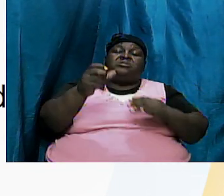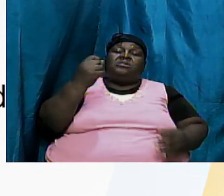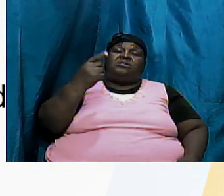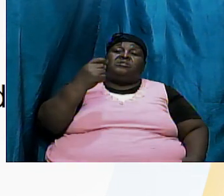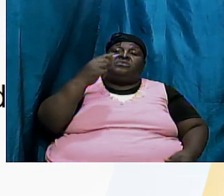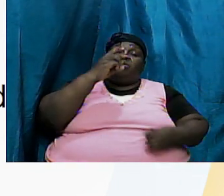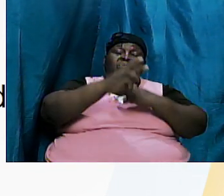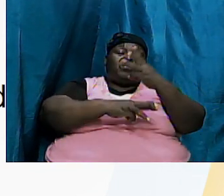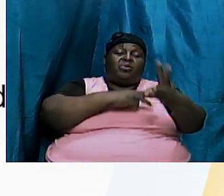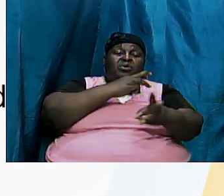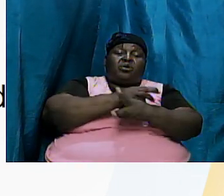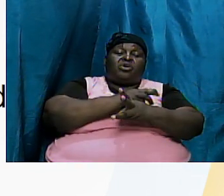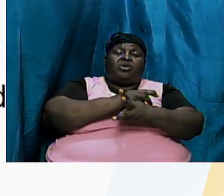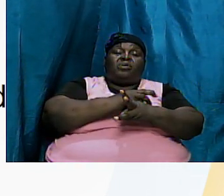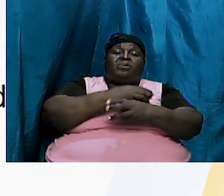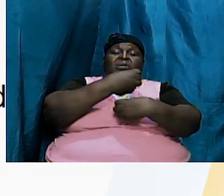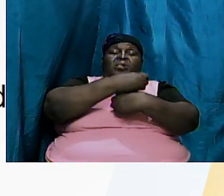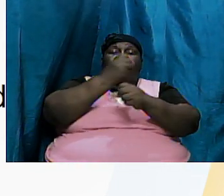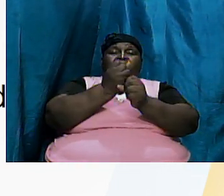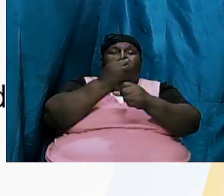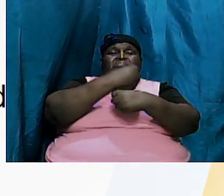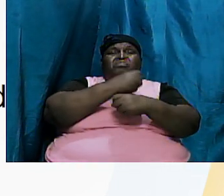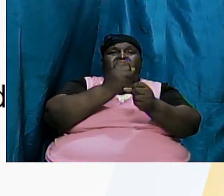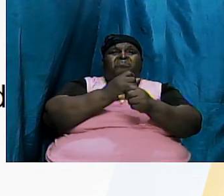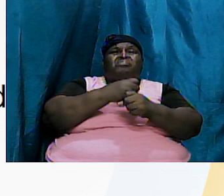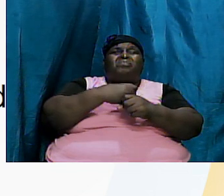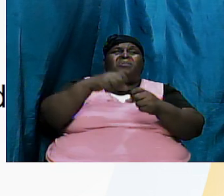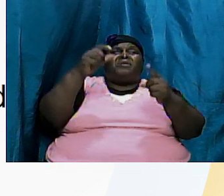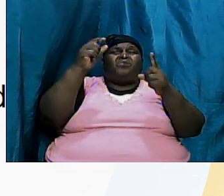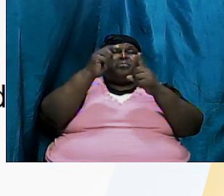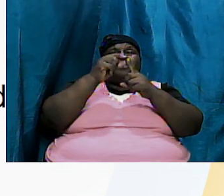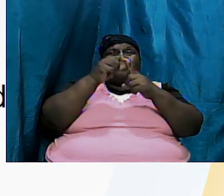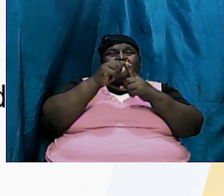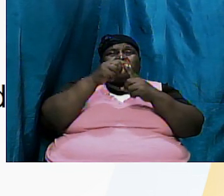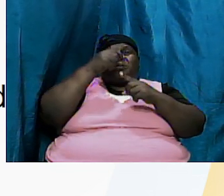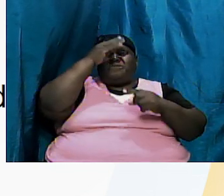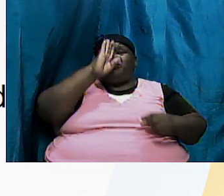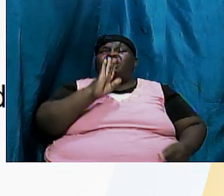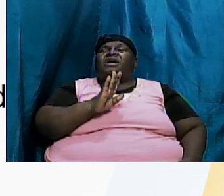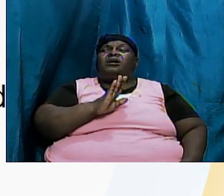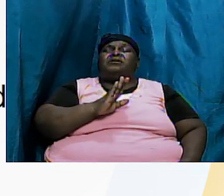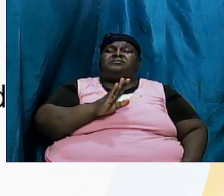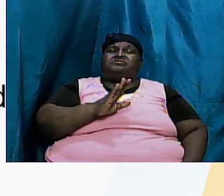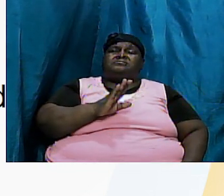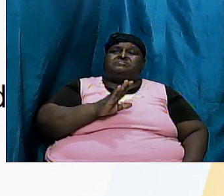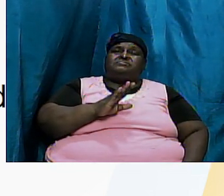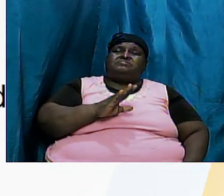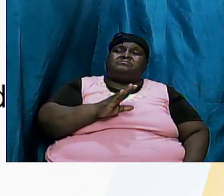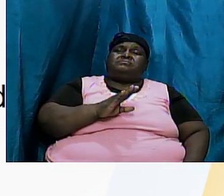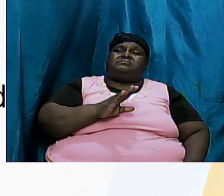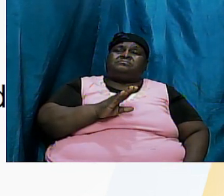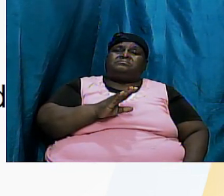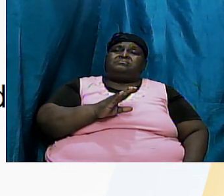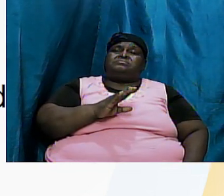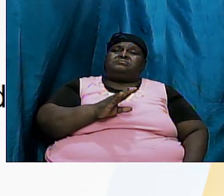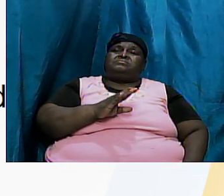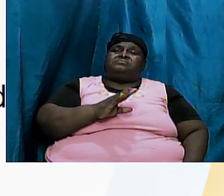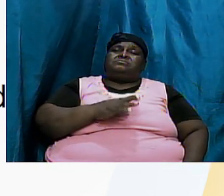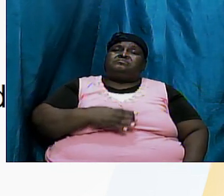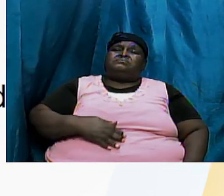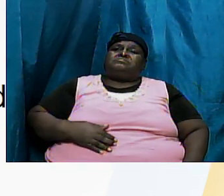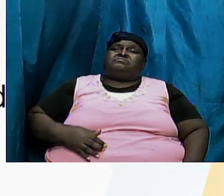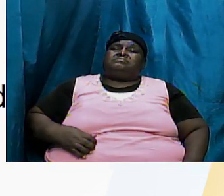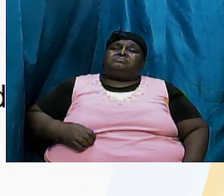the worlds were framed by the word of almighty God right so